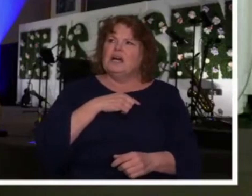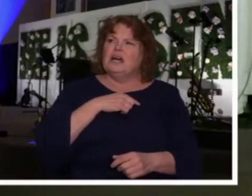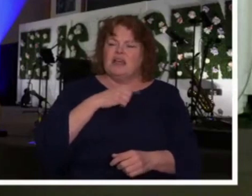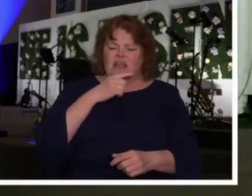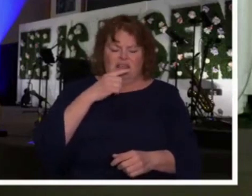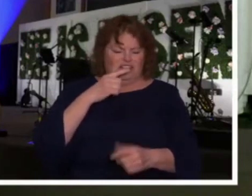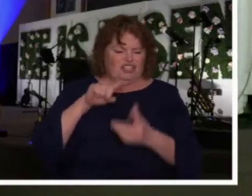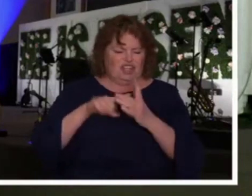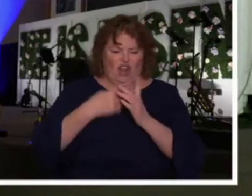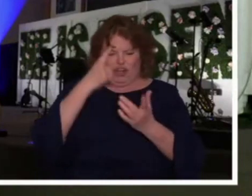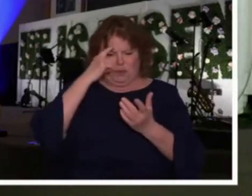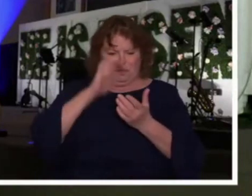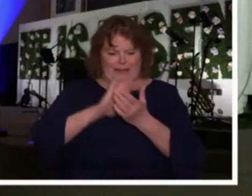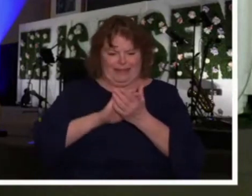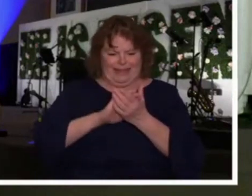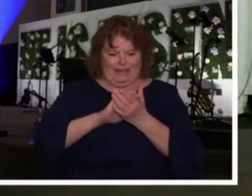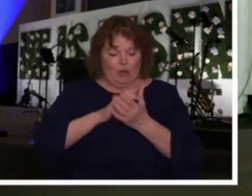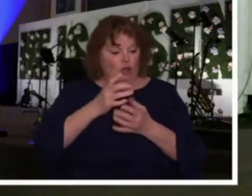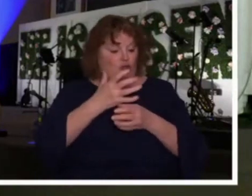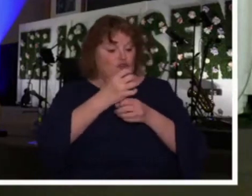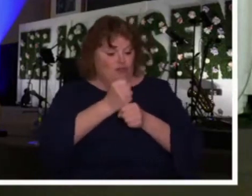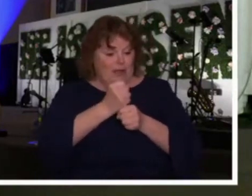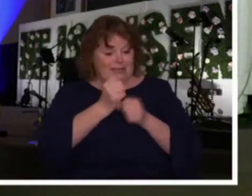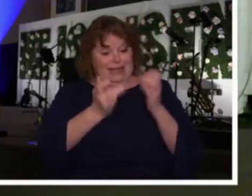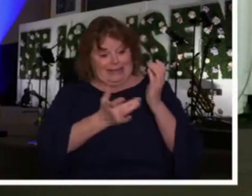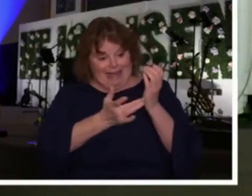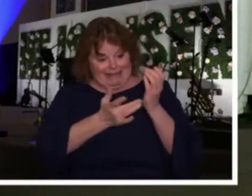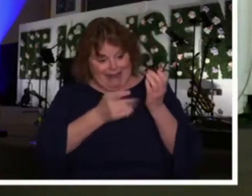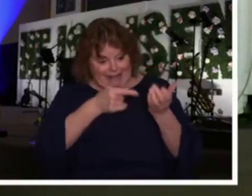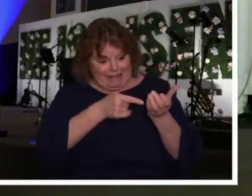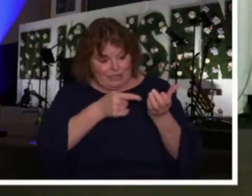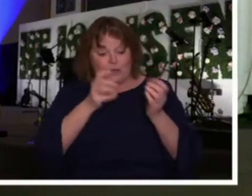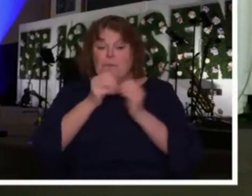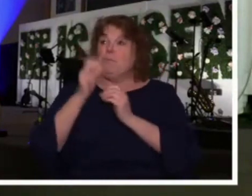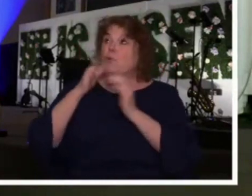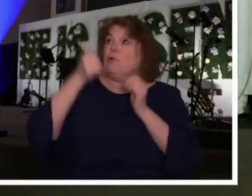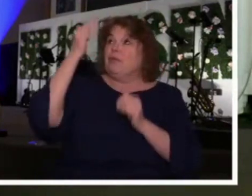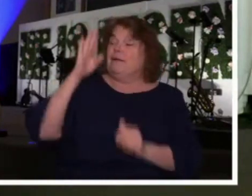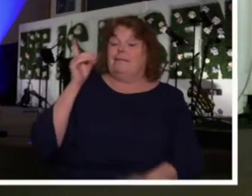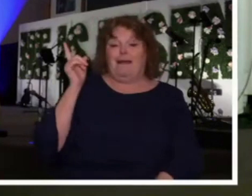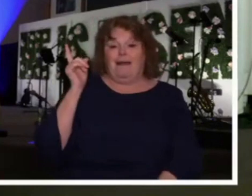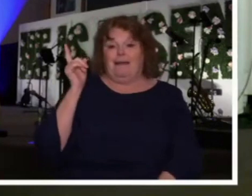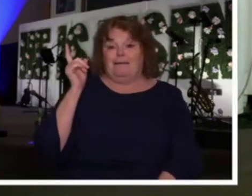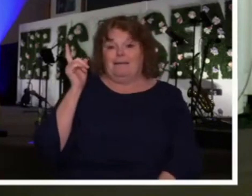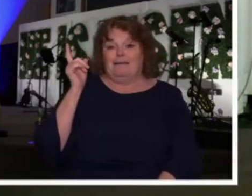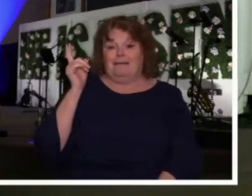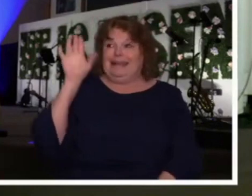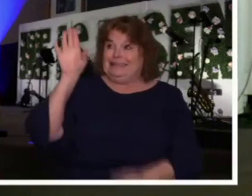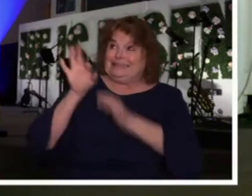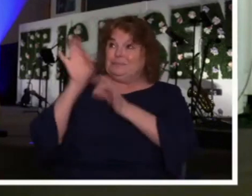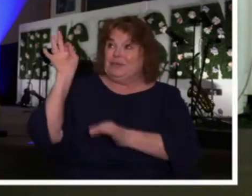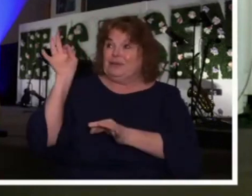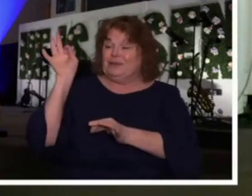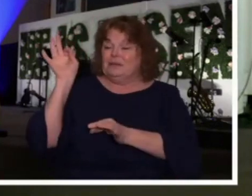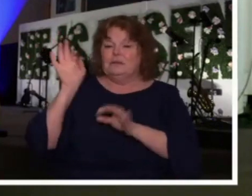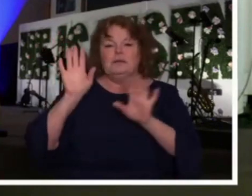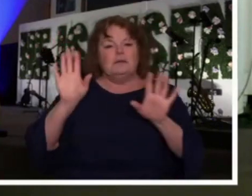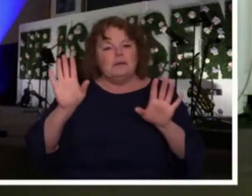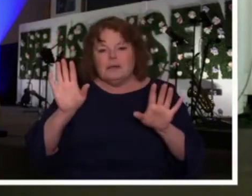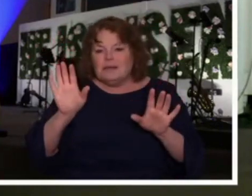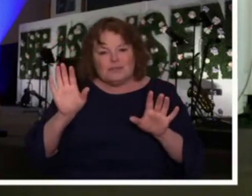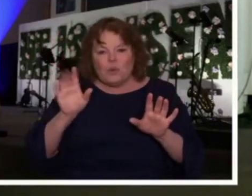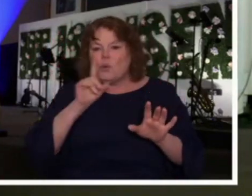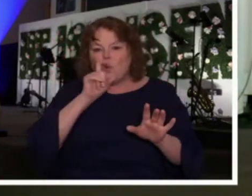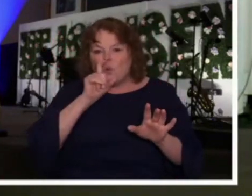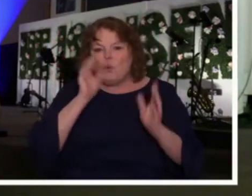than we trust God, the Holy Spirit. And the question is this, whose advertising are we